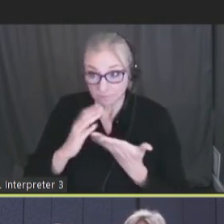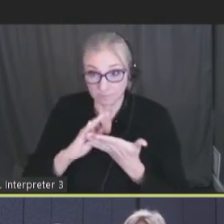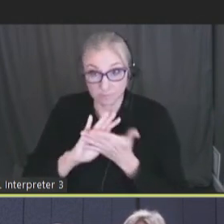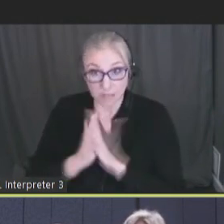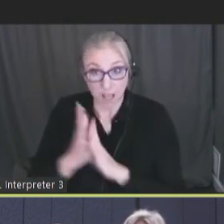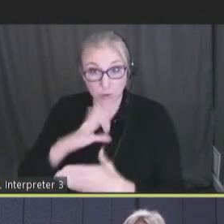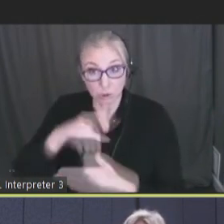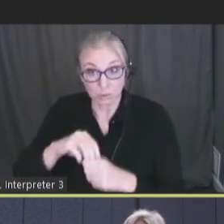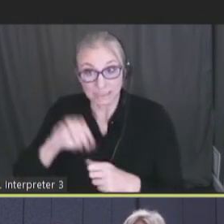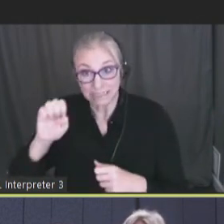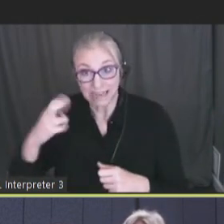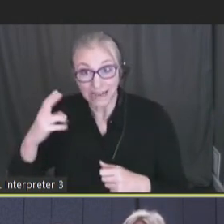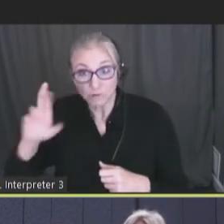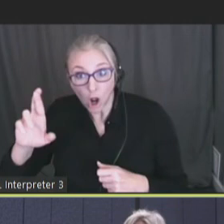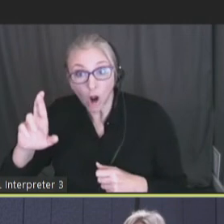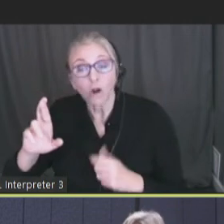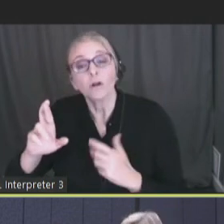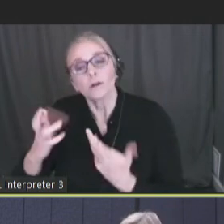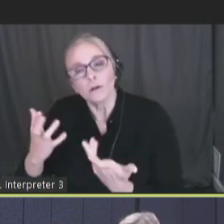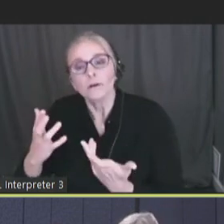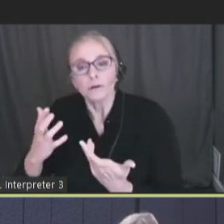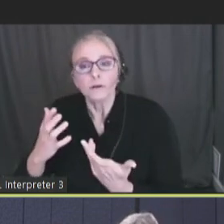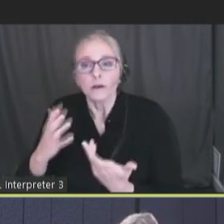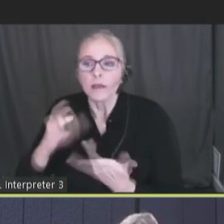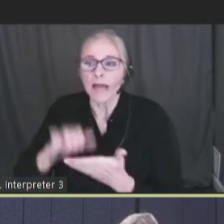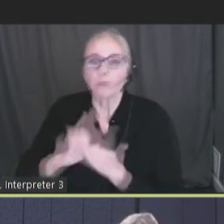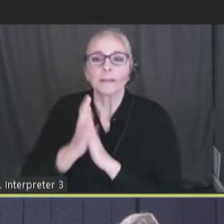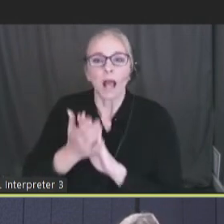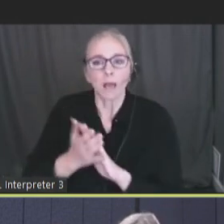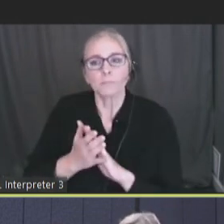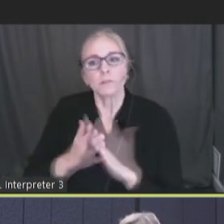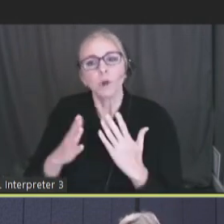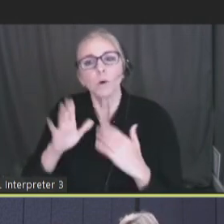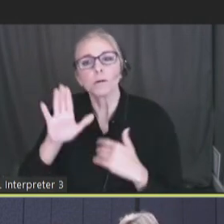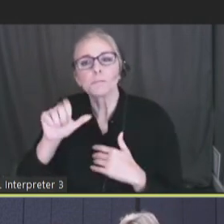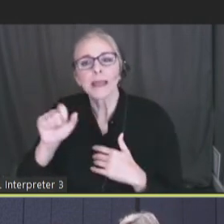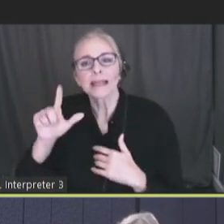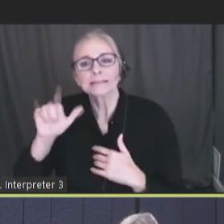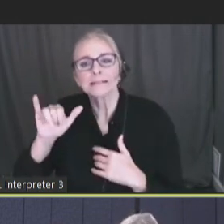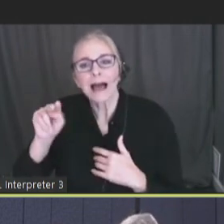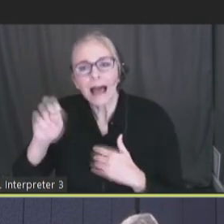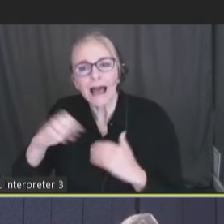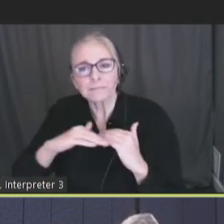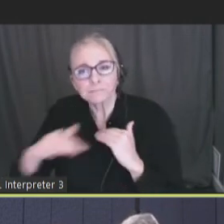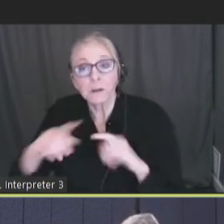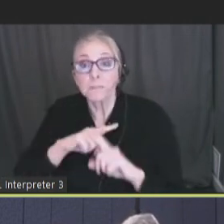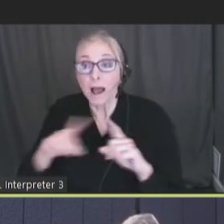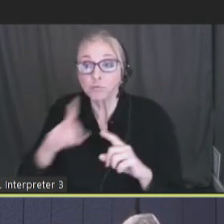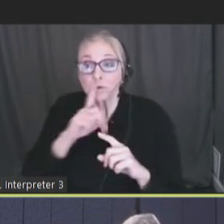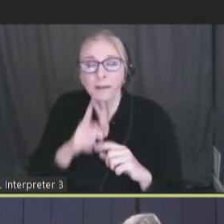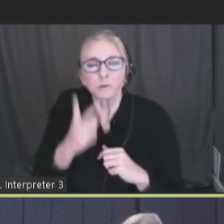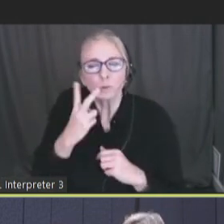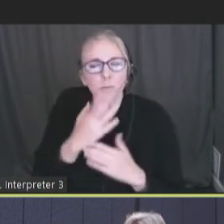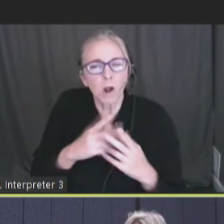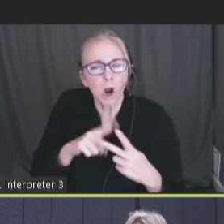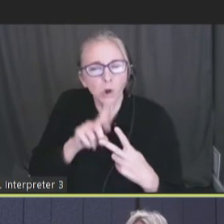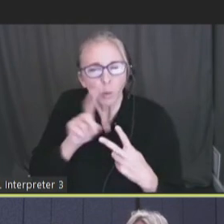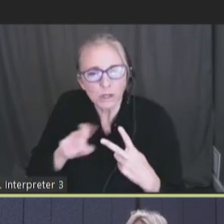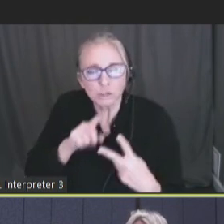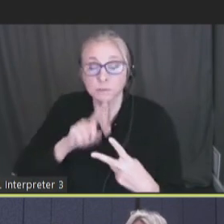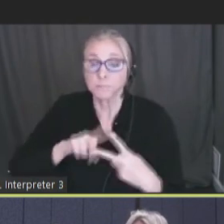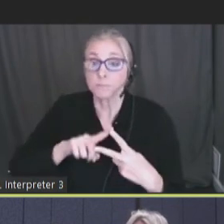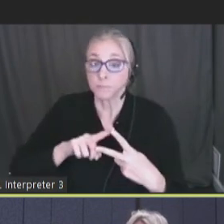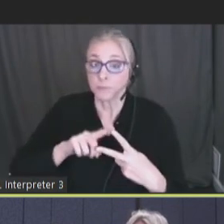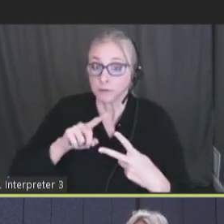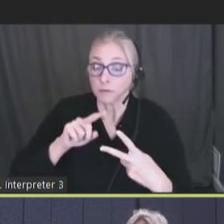an EHR, that would become a baseline. But my kind of two-part question is, one,